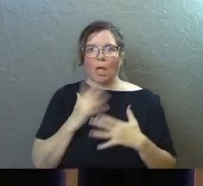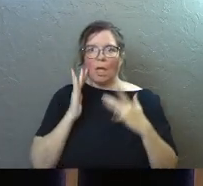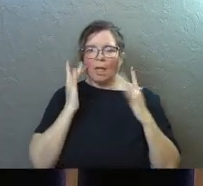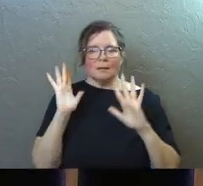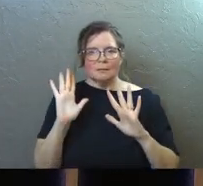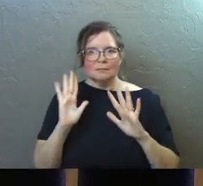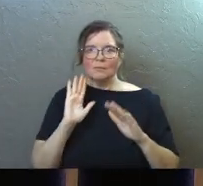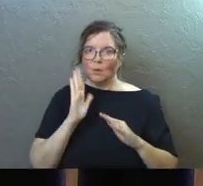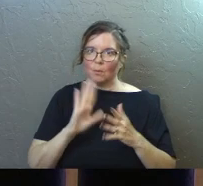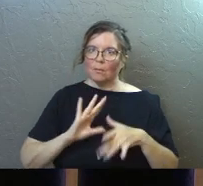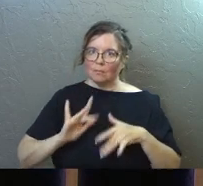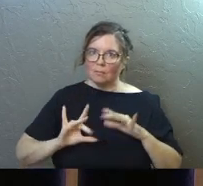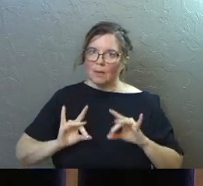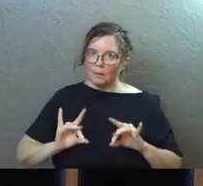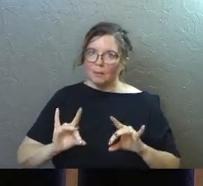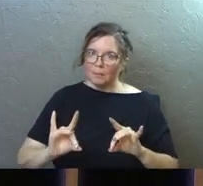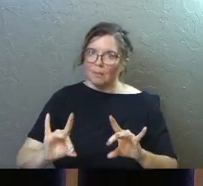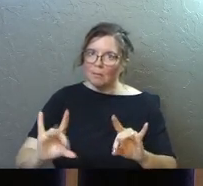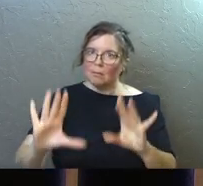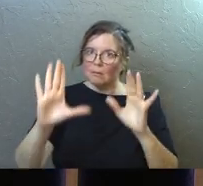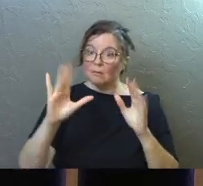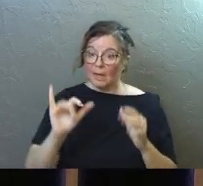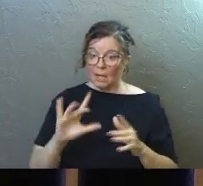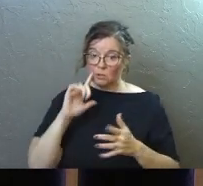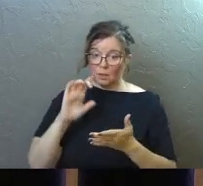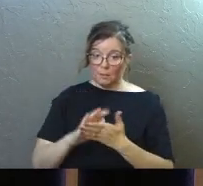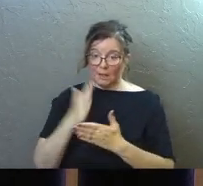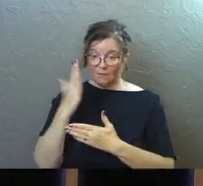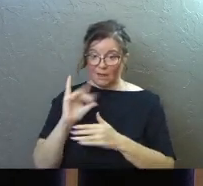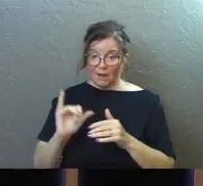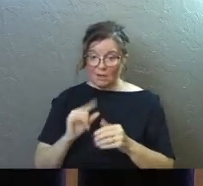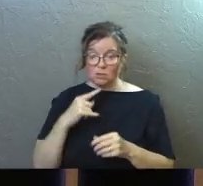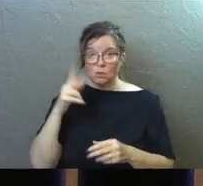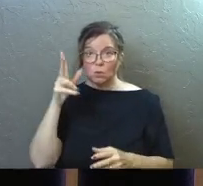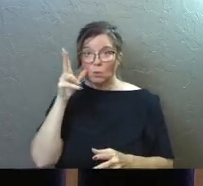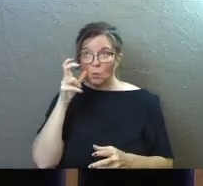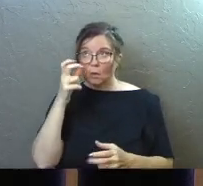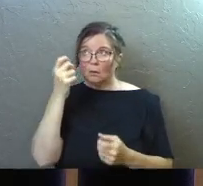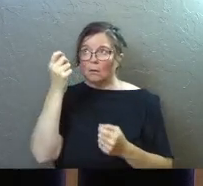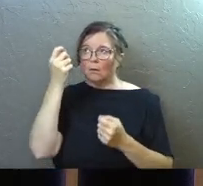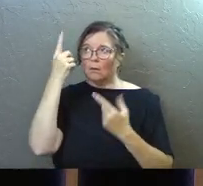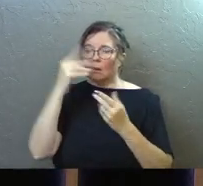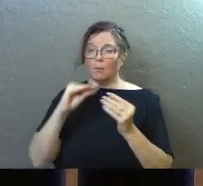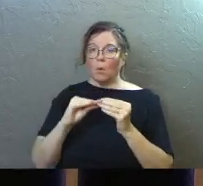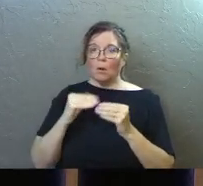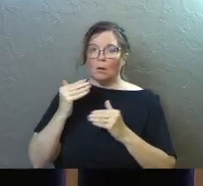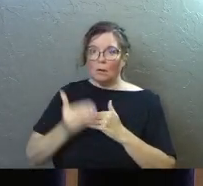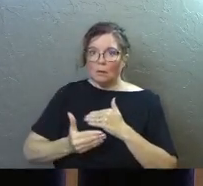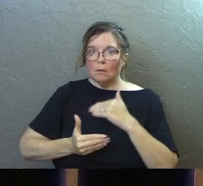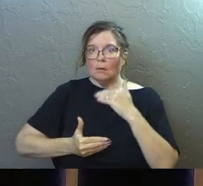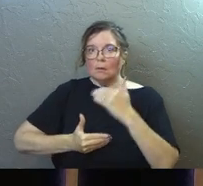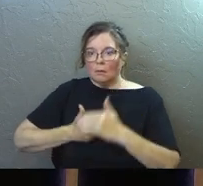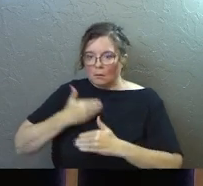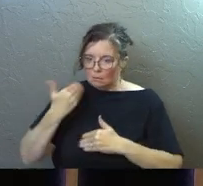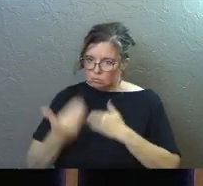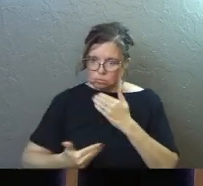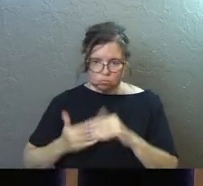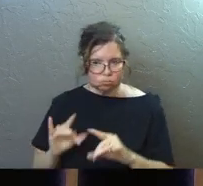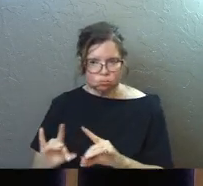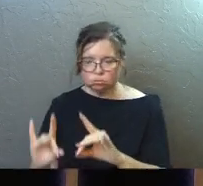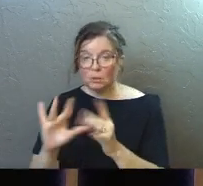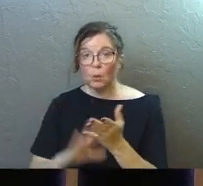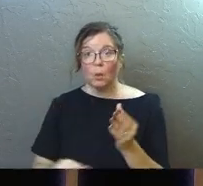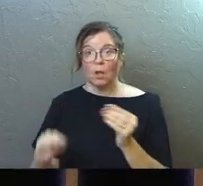That's just part of the process. As you believe God and as you hear his voice and as you step forward in hearing his voice,